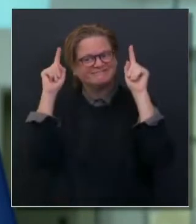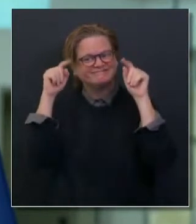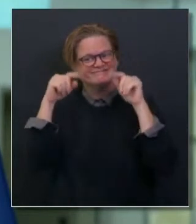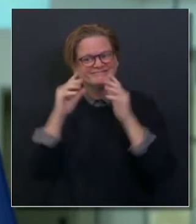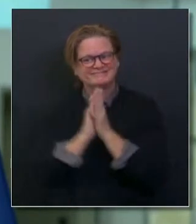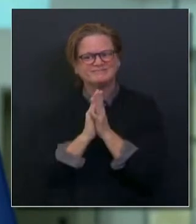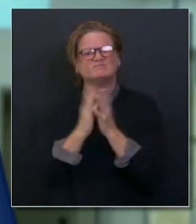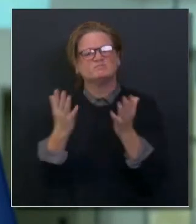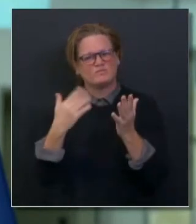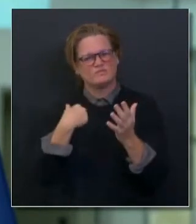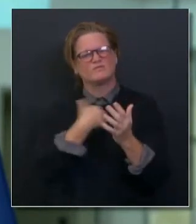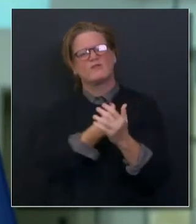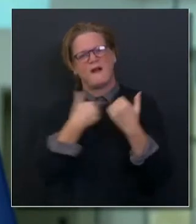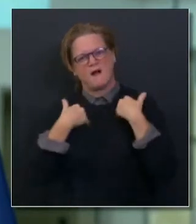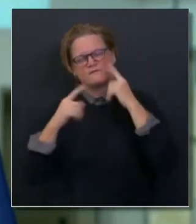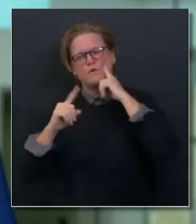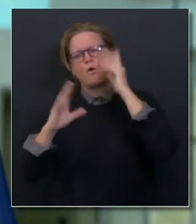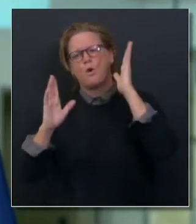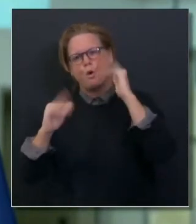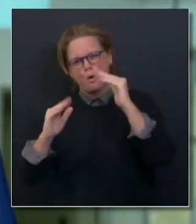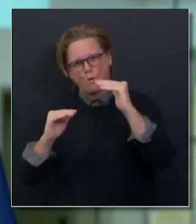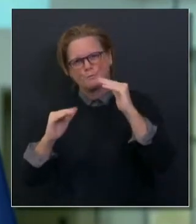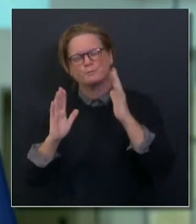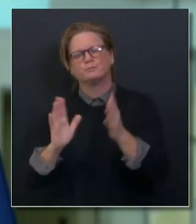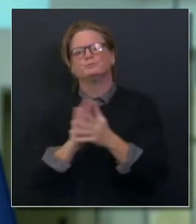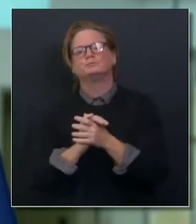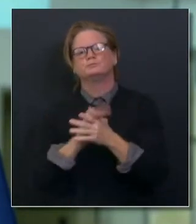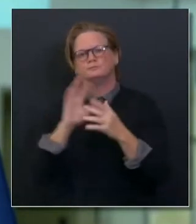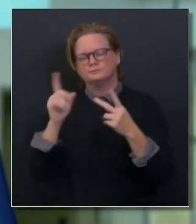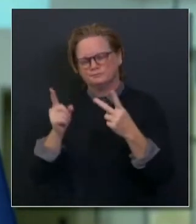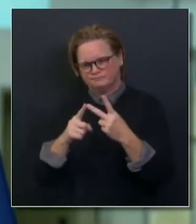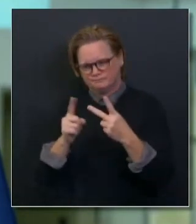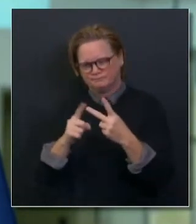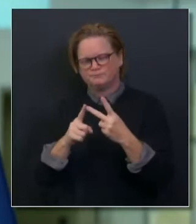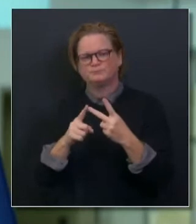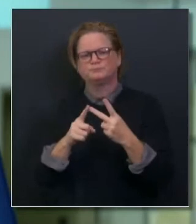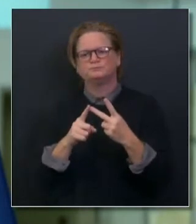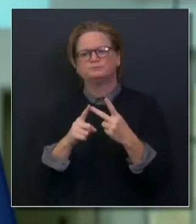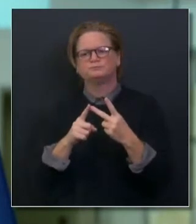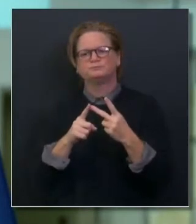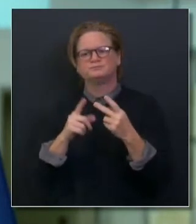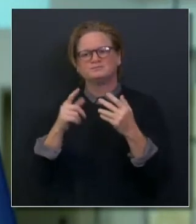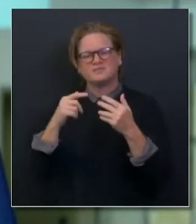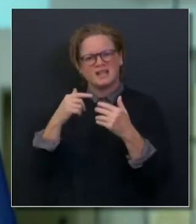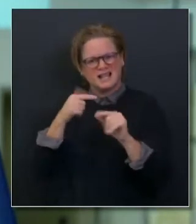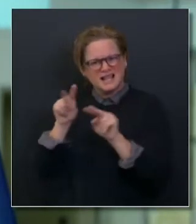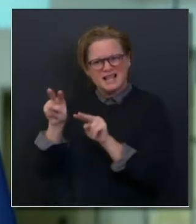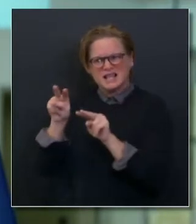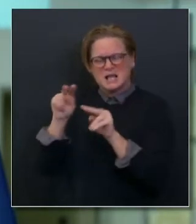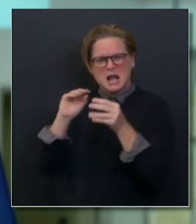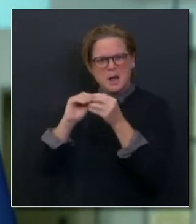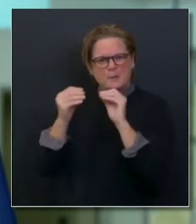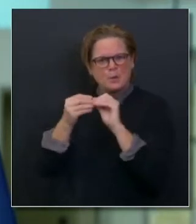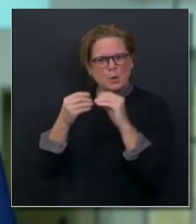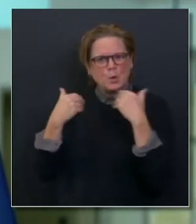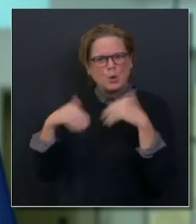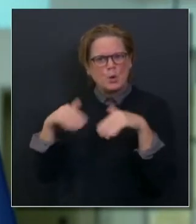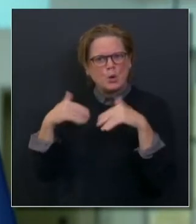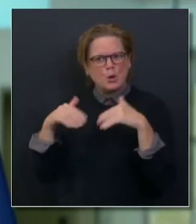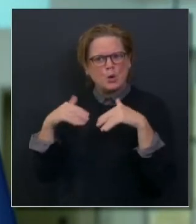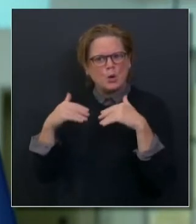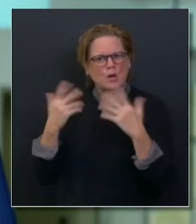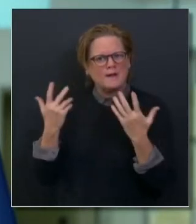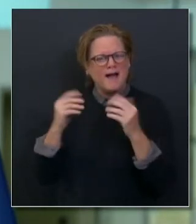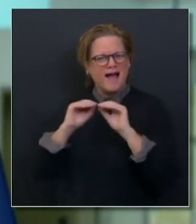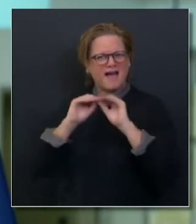these rising case numbers despite all of that. Clearly there are still people that aren't wearing the mask, that are defying the